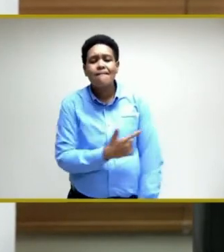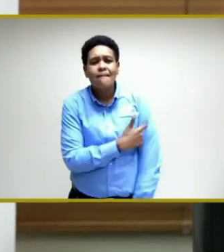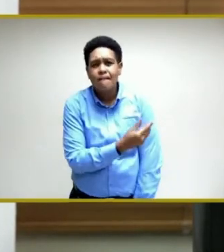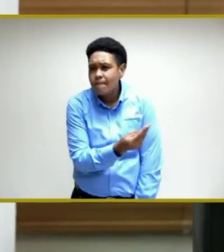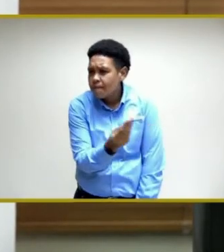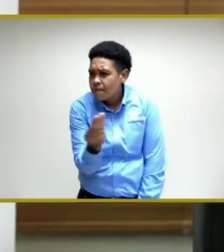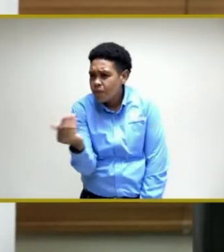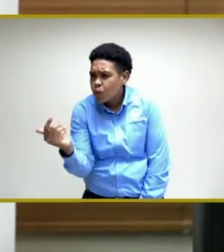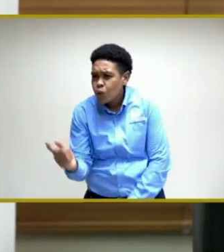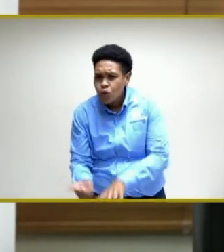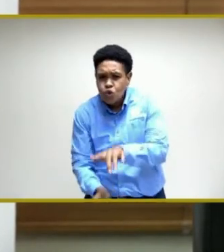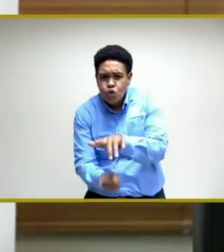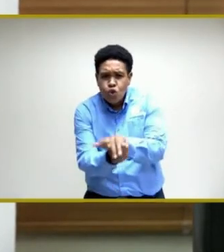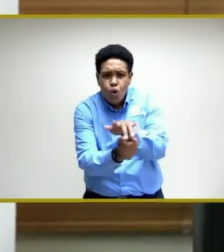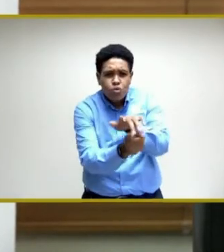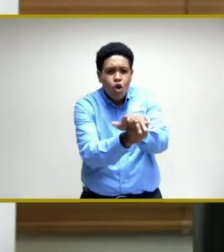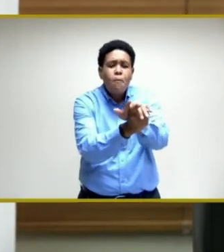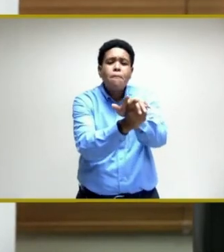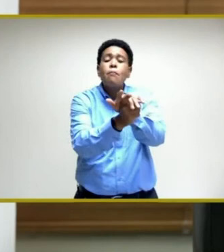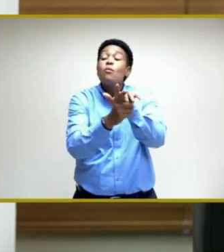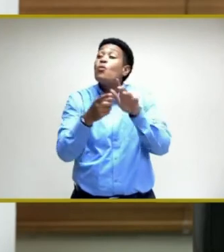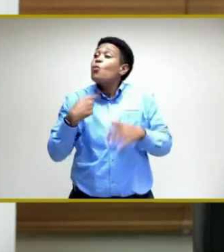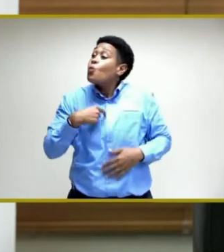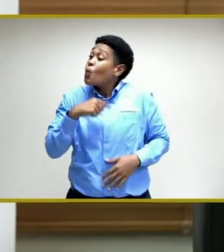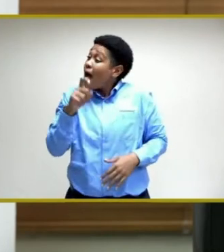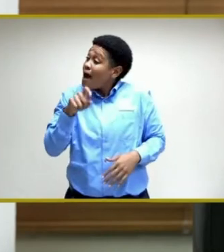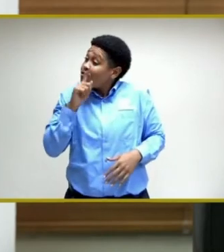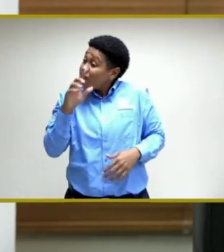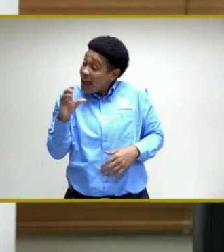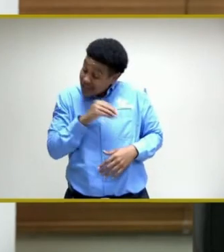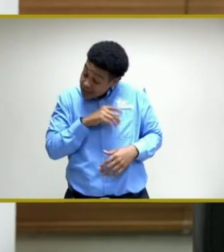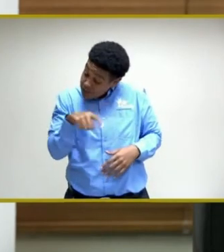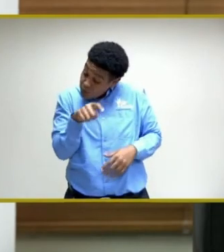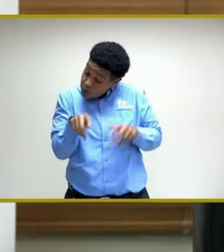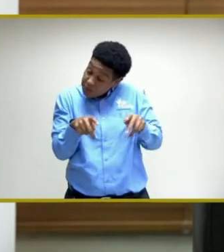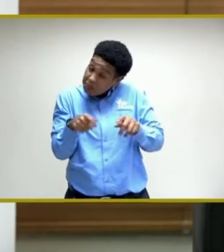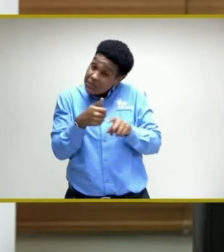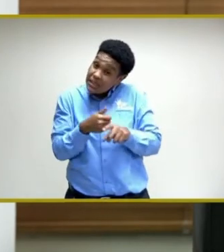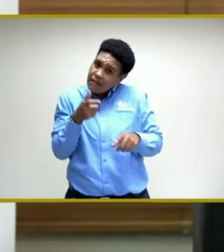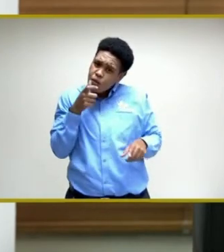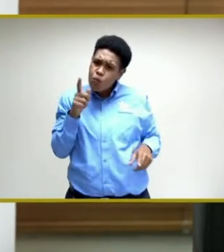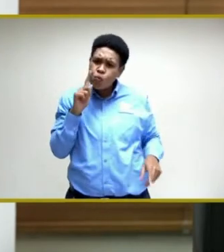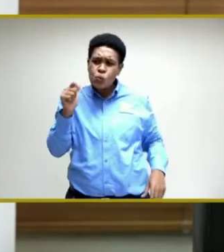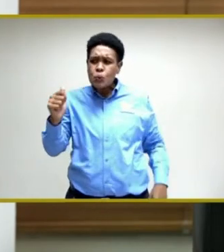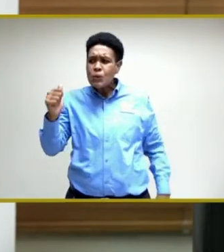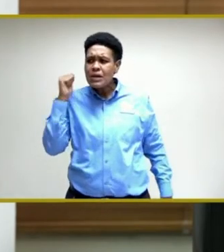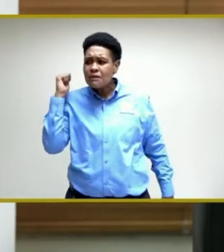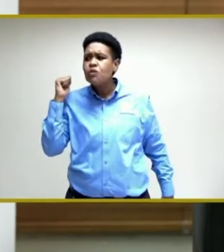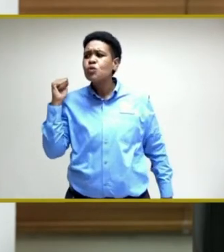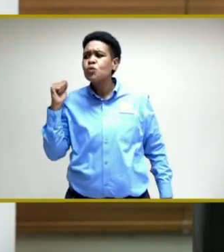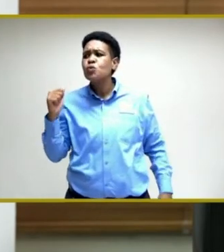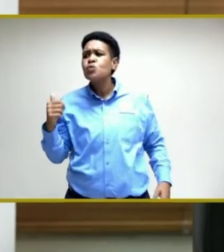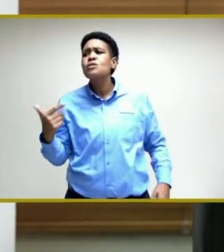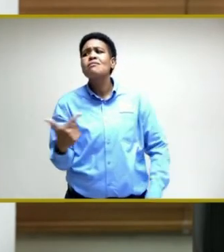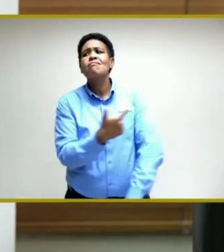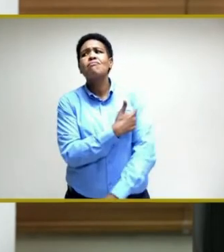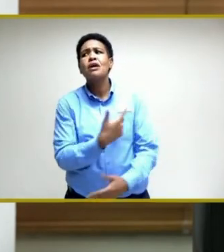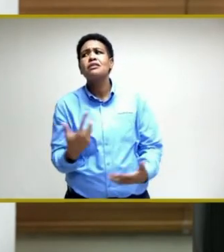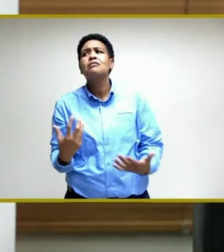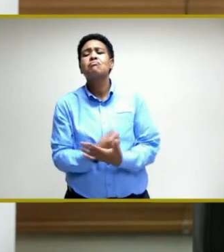we have to accept that those persons who refuse to take the vaccine,